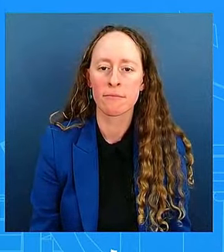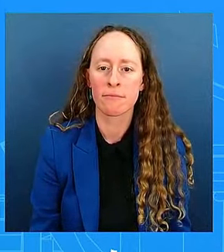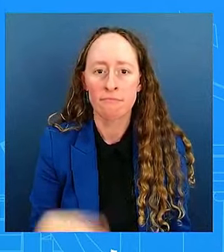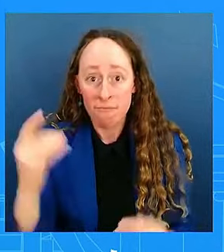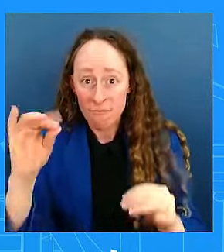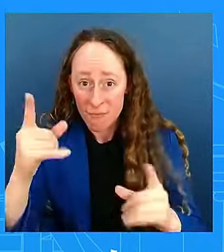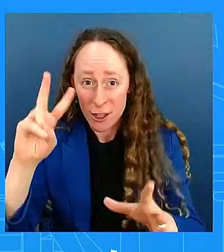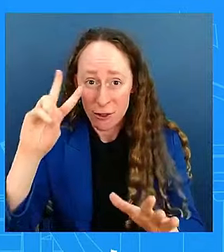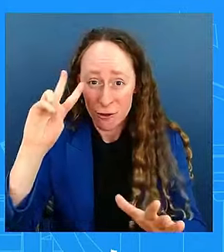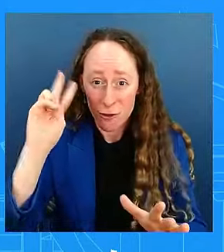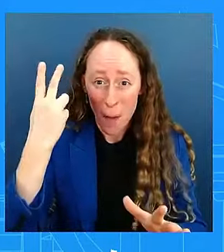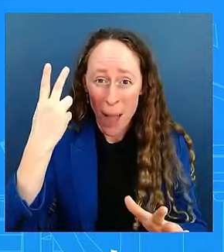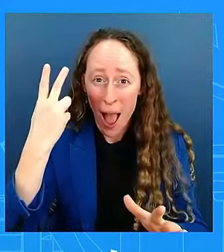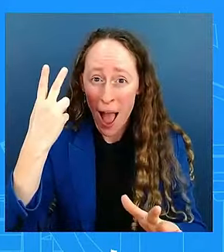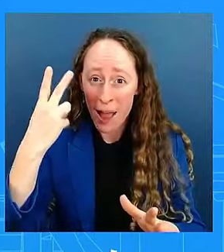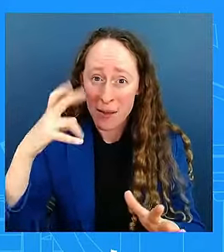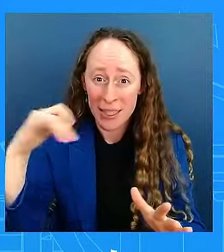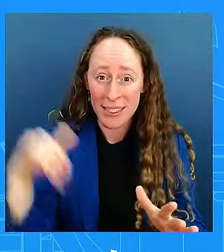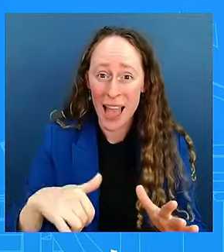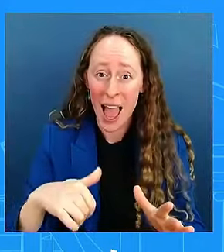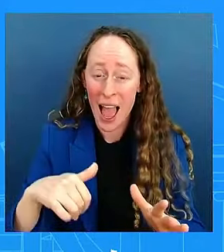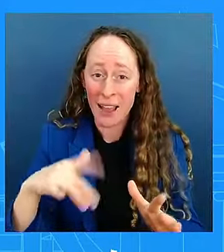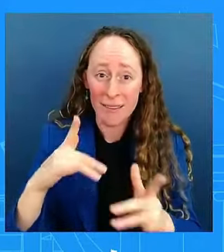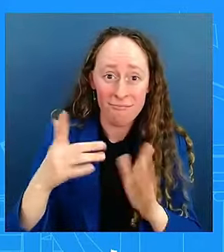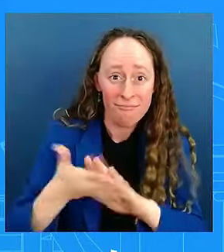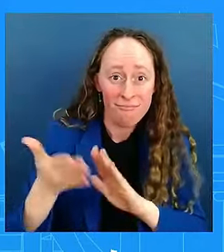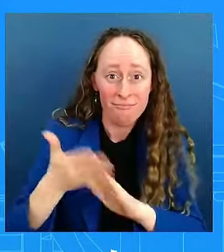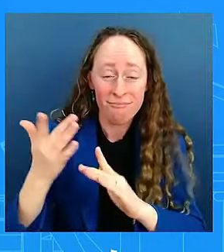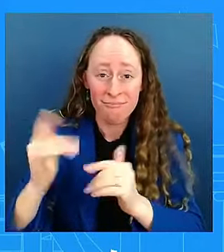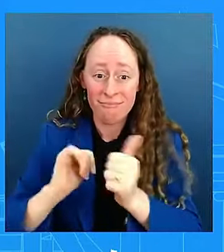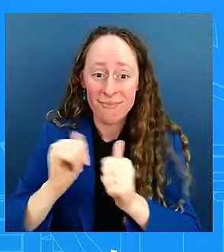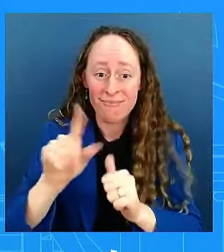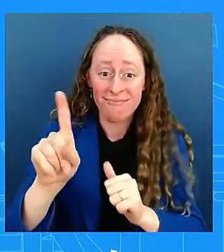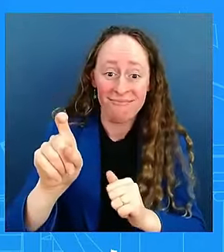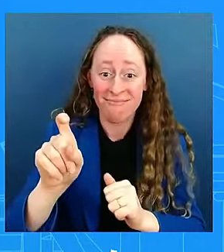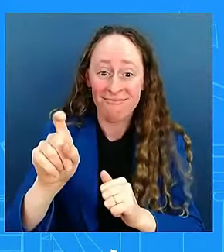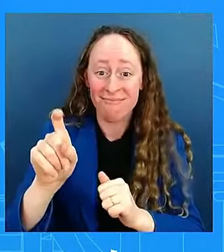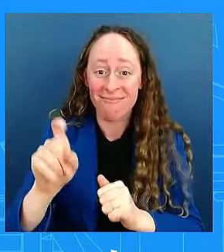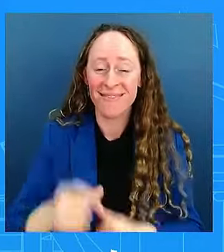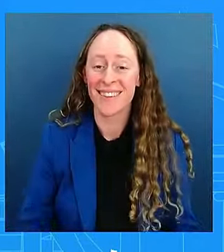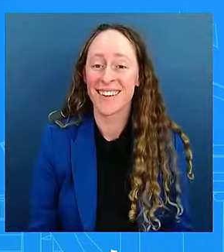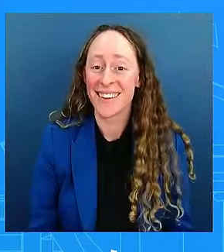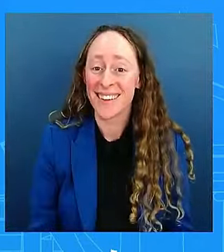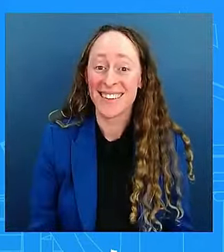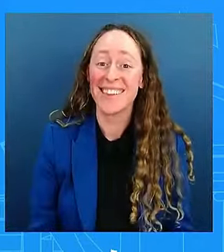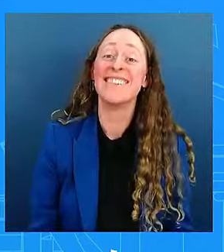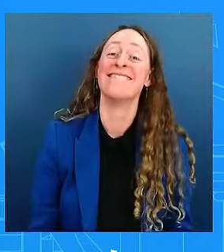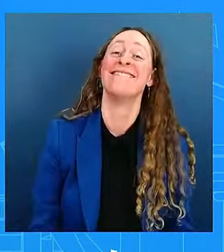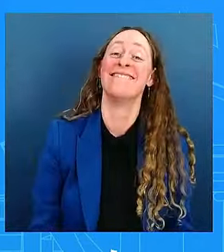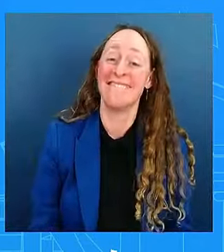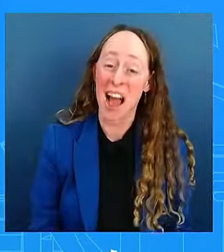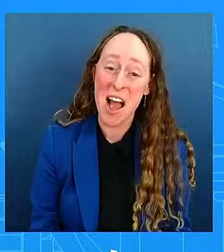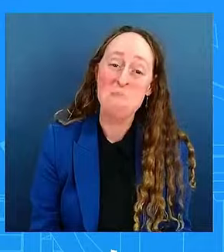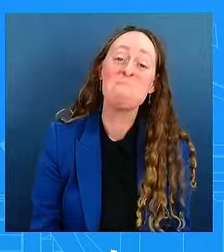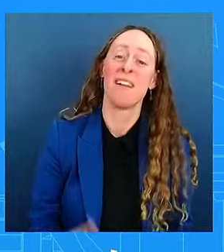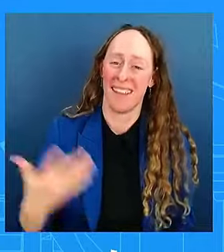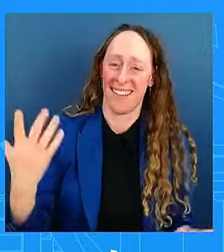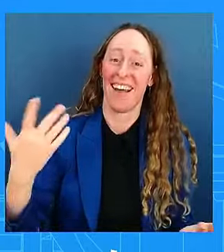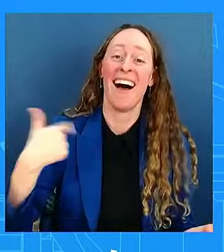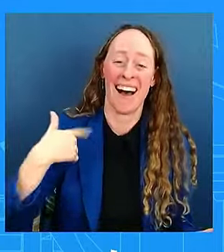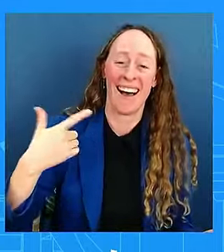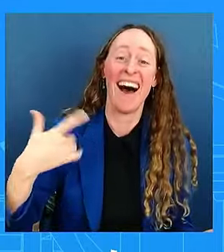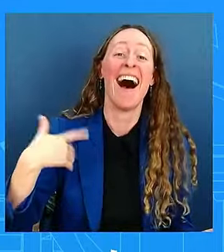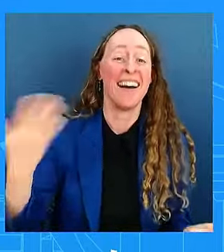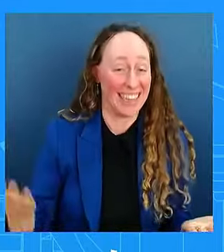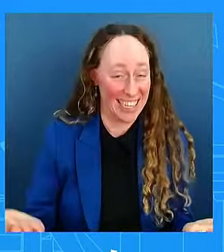What made you want to come here today, Mr. President? All right, everybody. you, Mr. President. Thank you. Come back. Thank you for coming. Ukraine, can we do